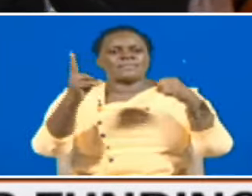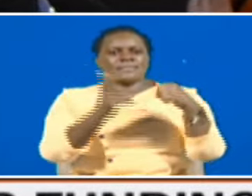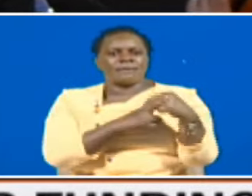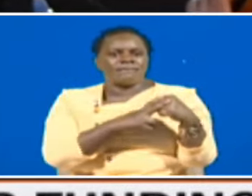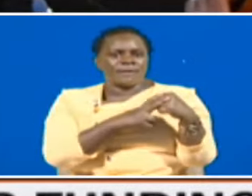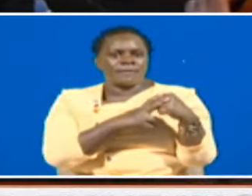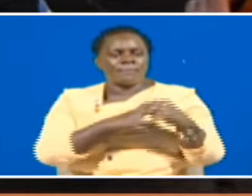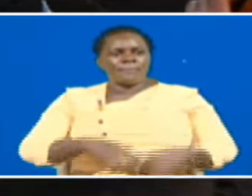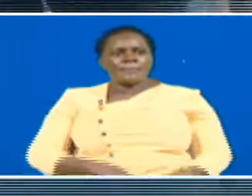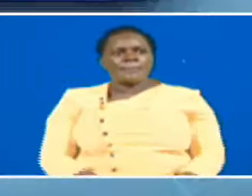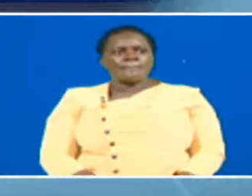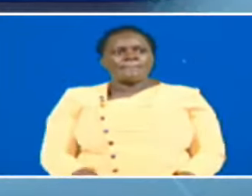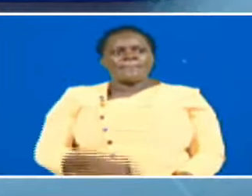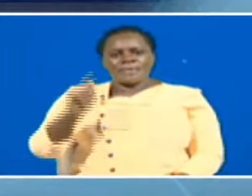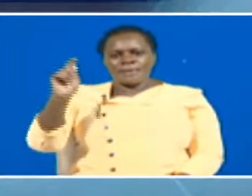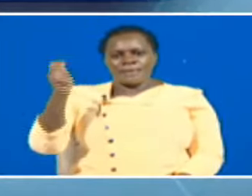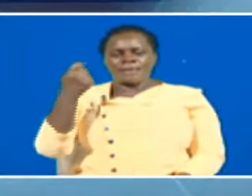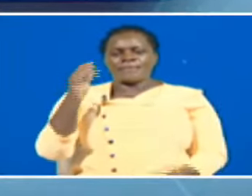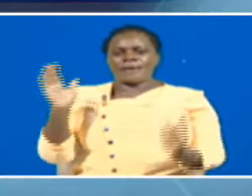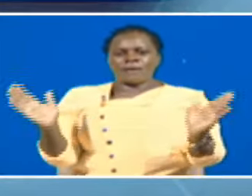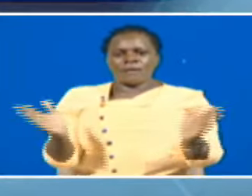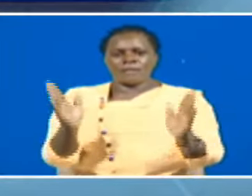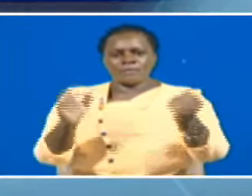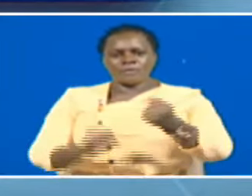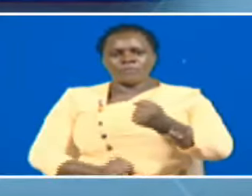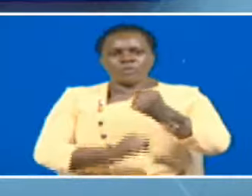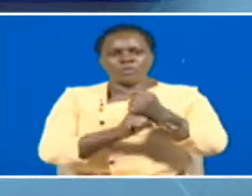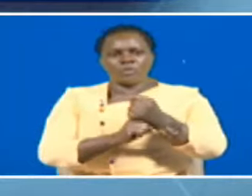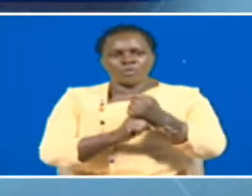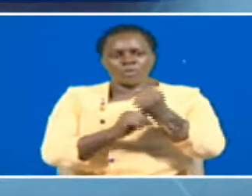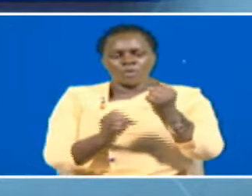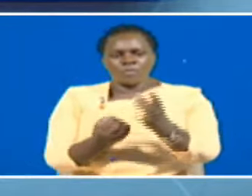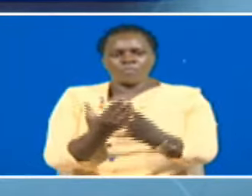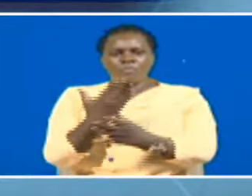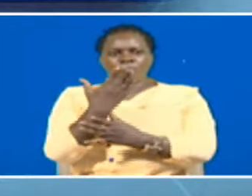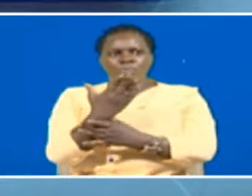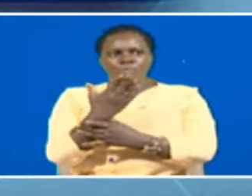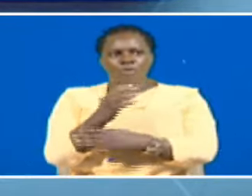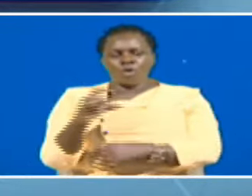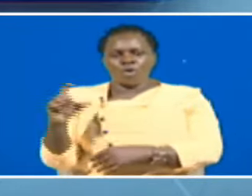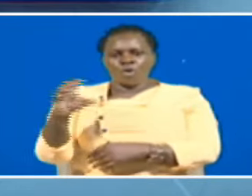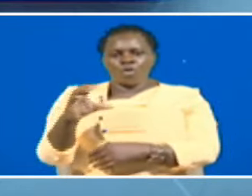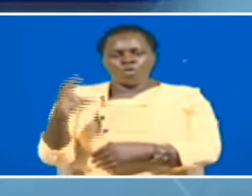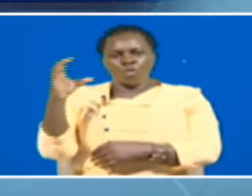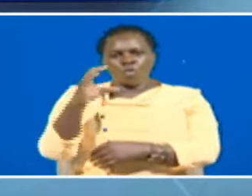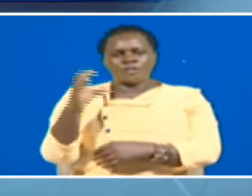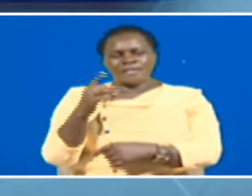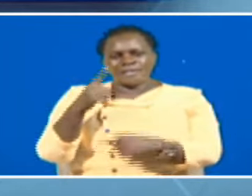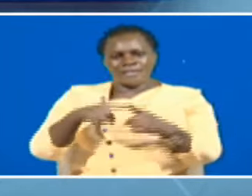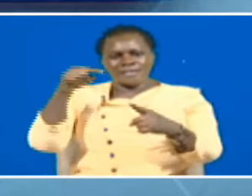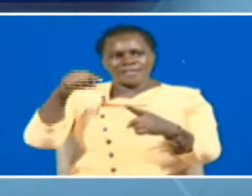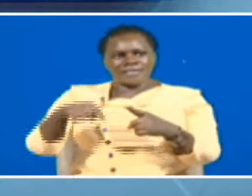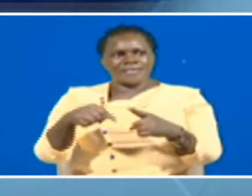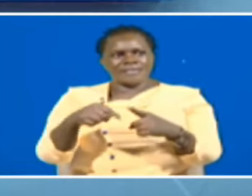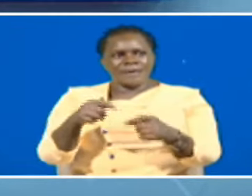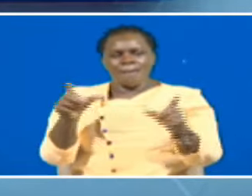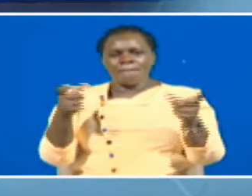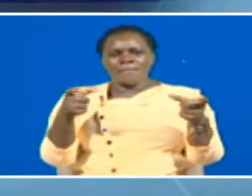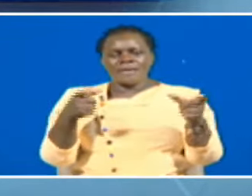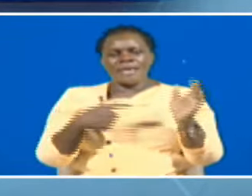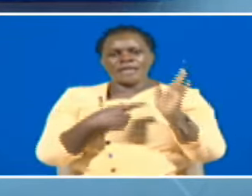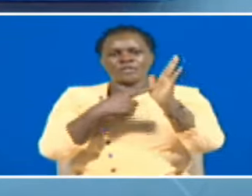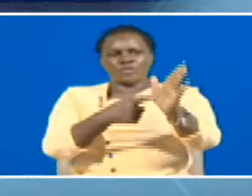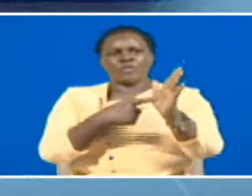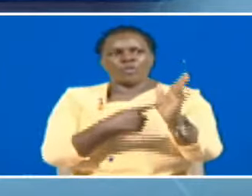seven Kenyans have been urged to support and grow local content creation in this year's media content showcase